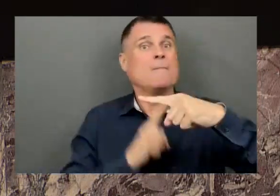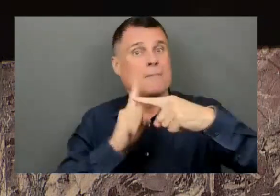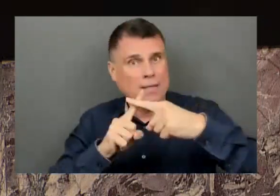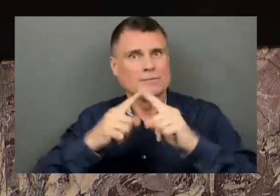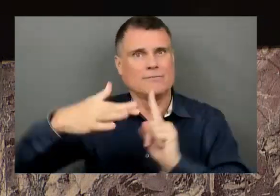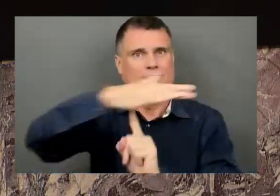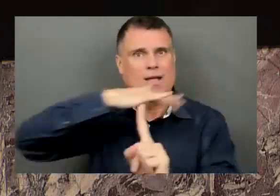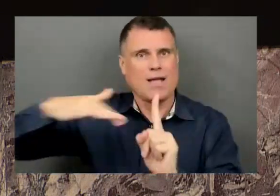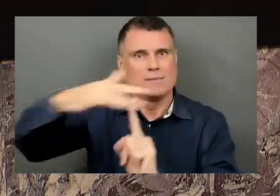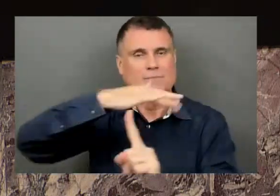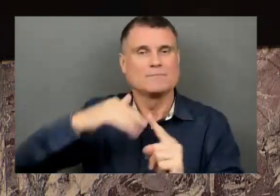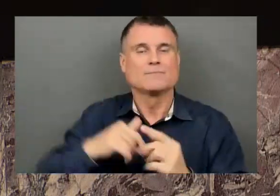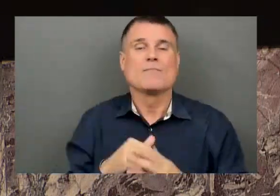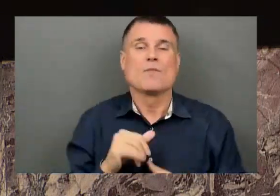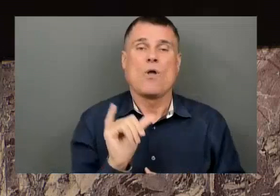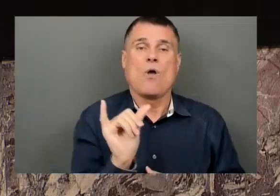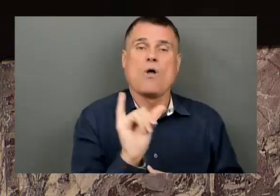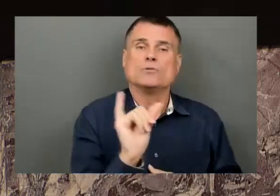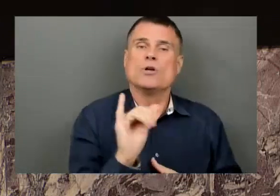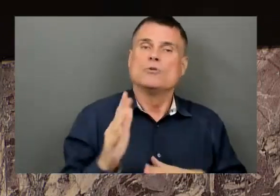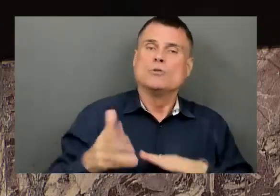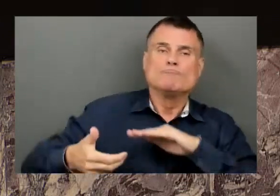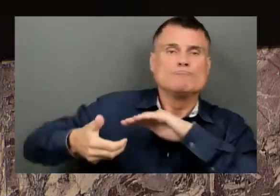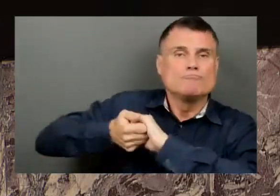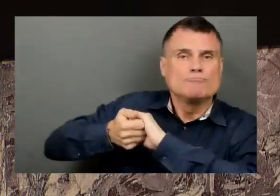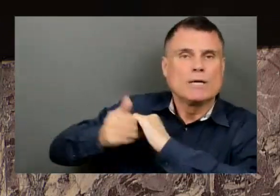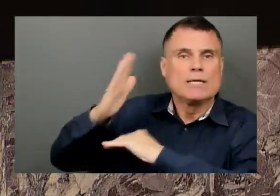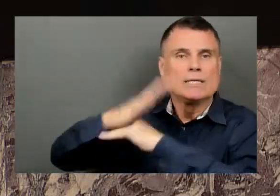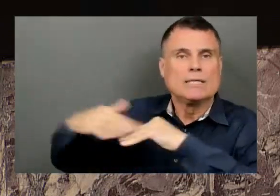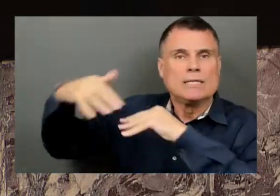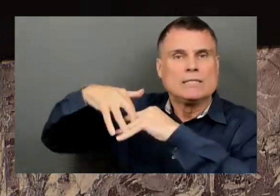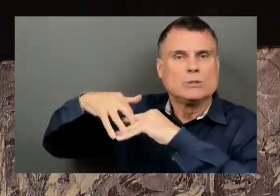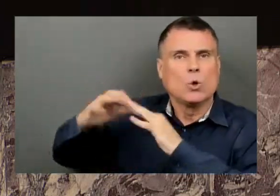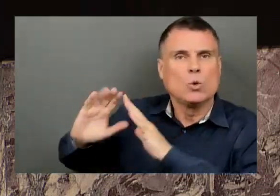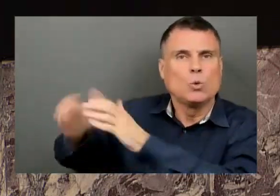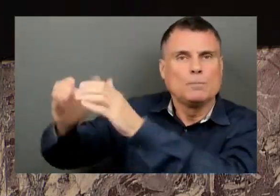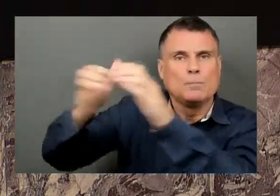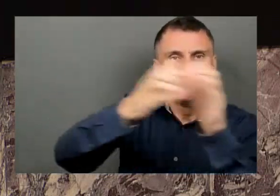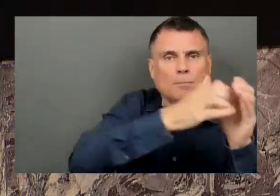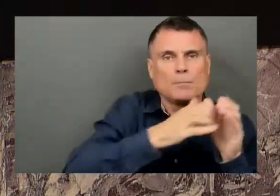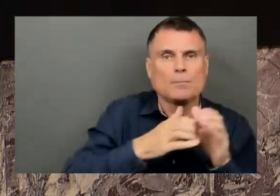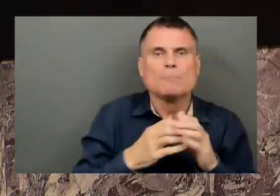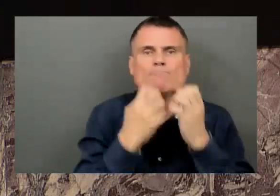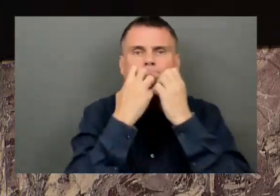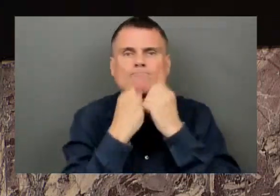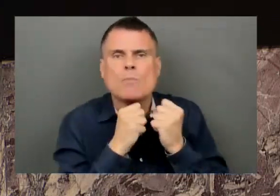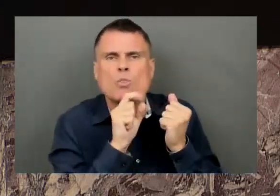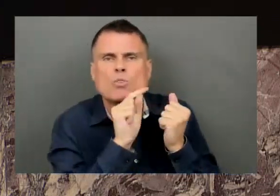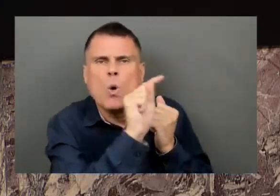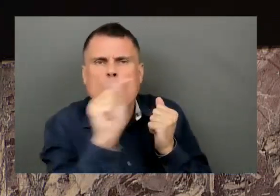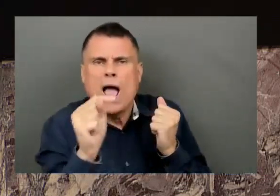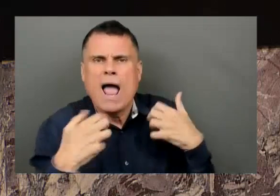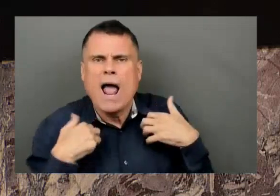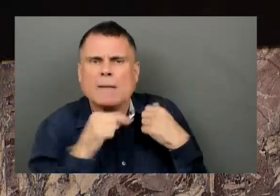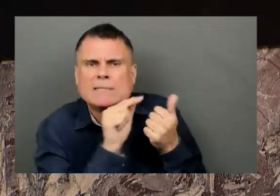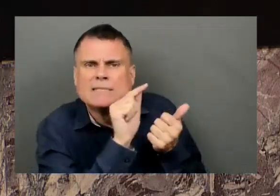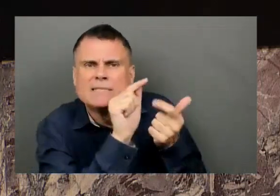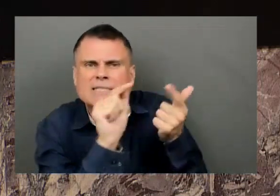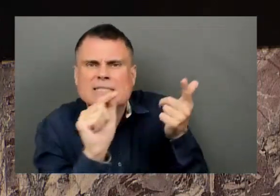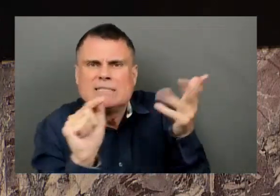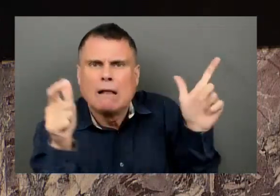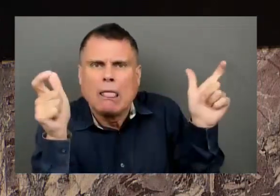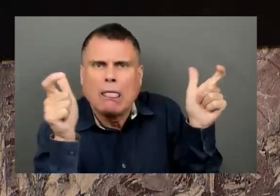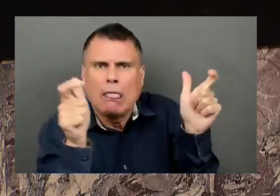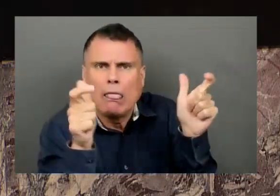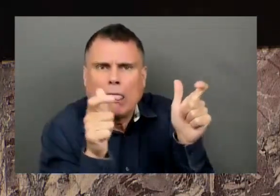organizations to protect at-risk species. This bolsters with regulations and guidelines to mitigate human-wildlife conflicts, like regulations